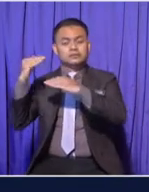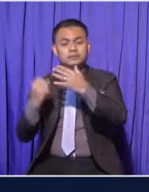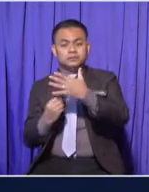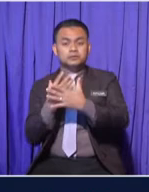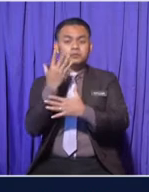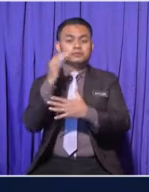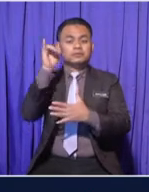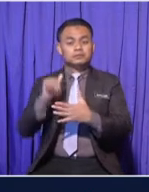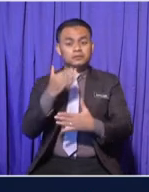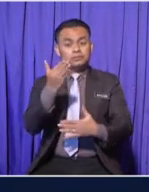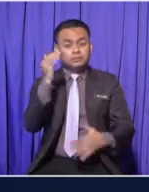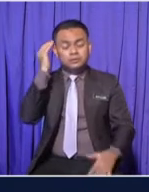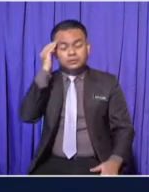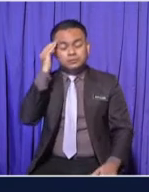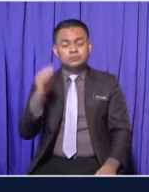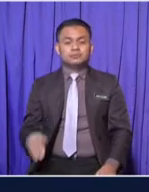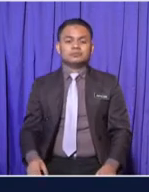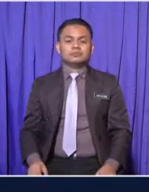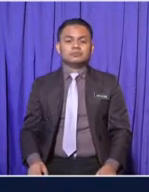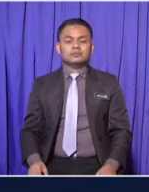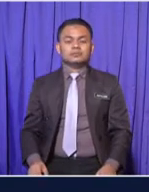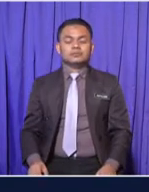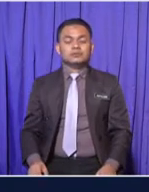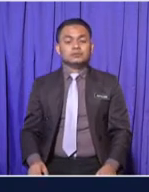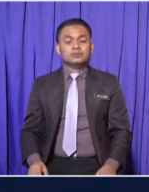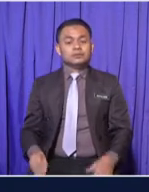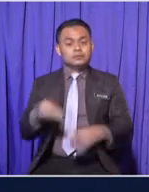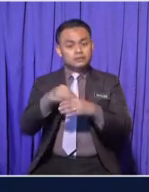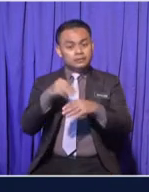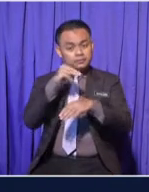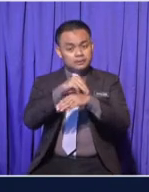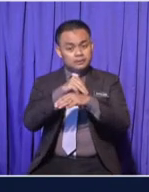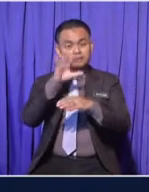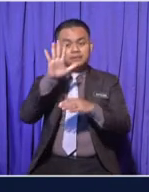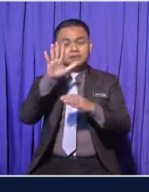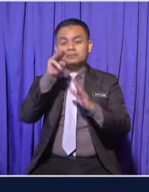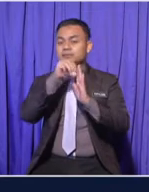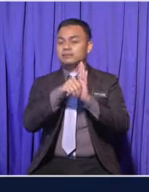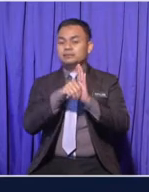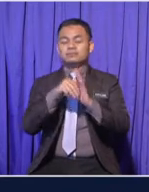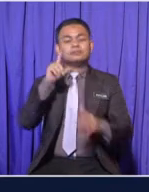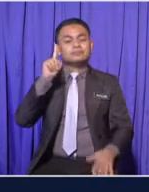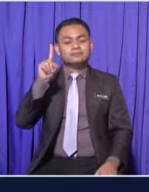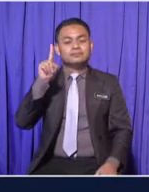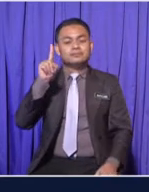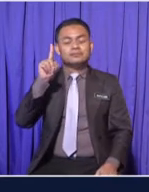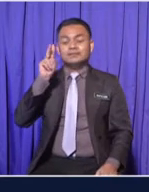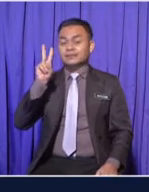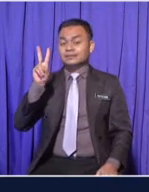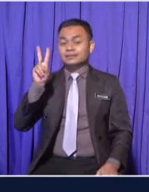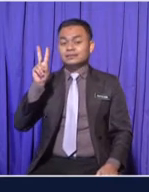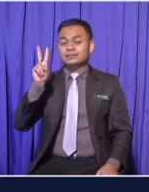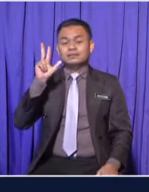do you know? You can guess the answer in 5 seconds 1, 2,